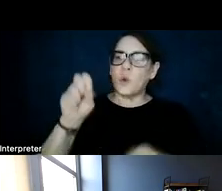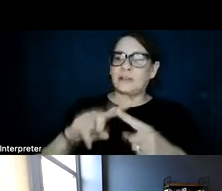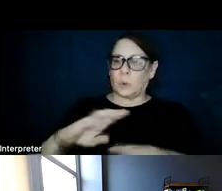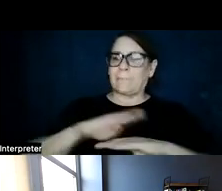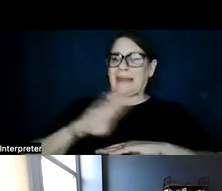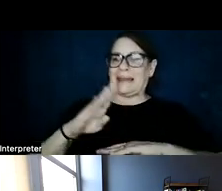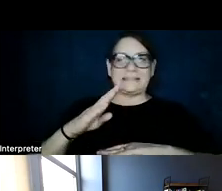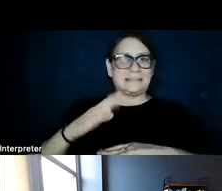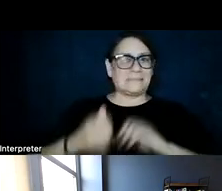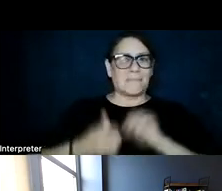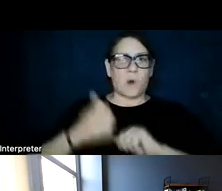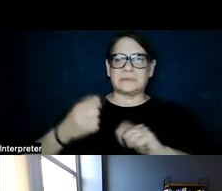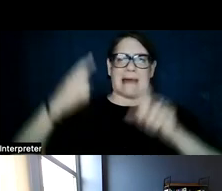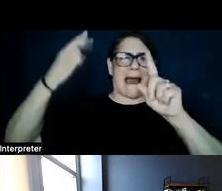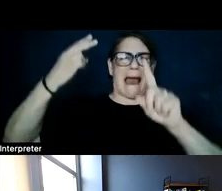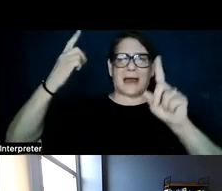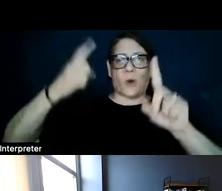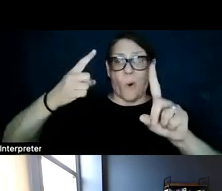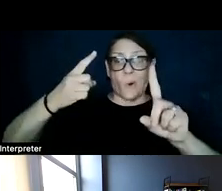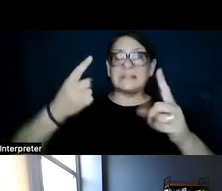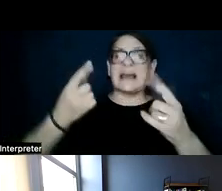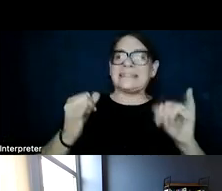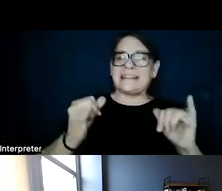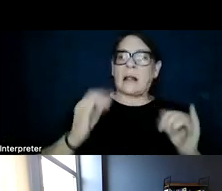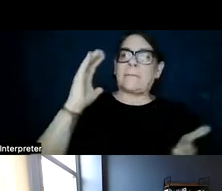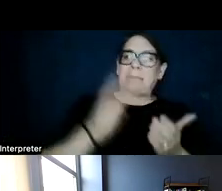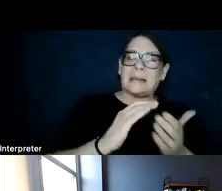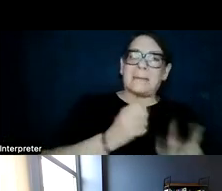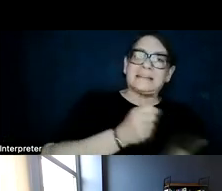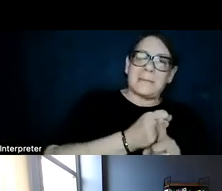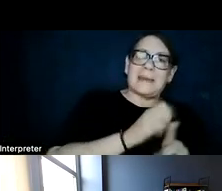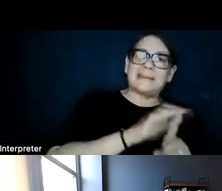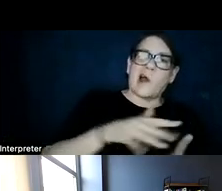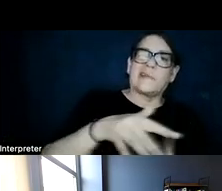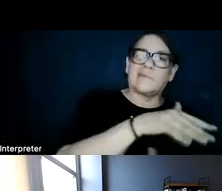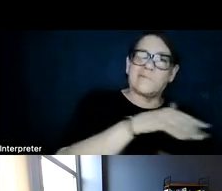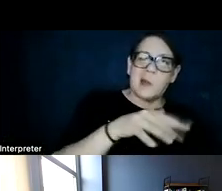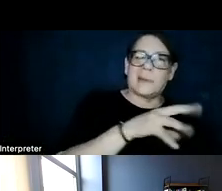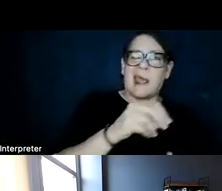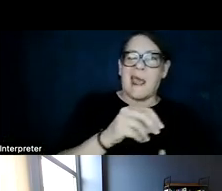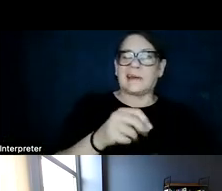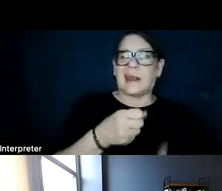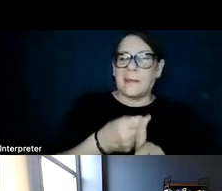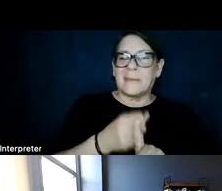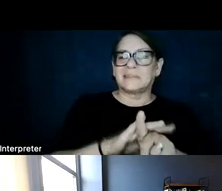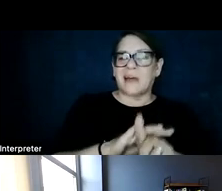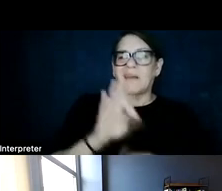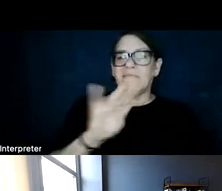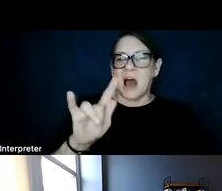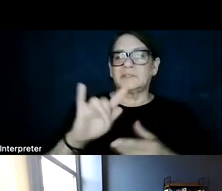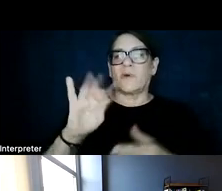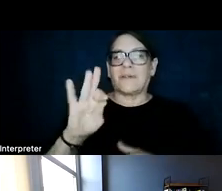most ambitious climate goals while minimizing conservation impacts and directing benefits to fossil fuel communities.